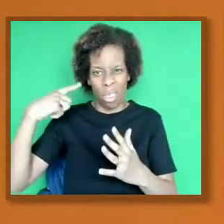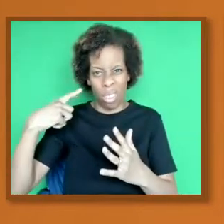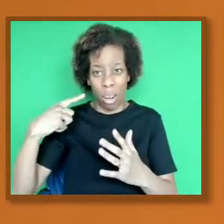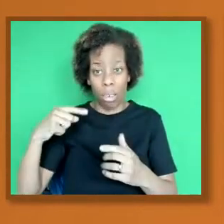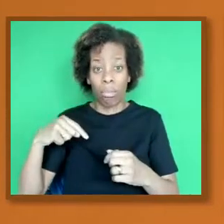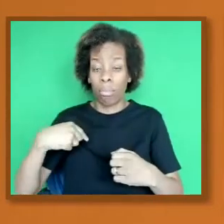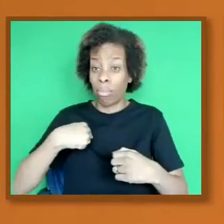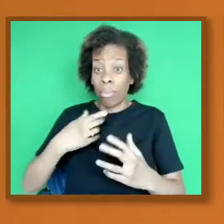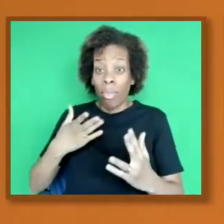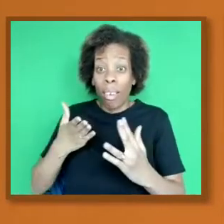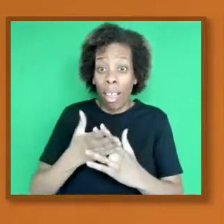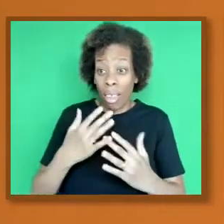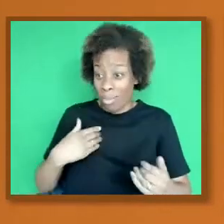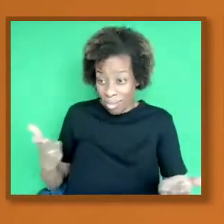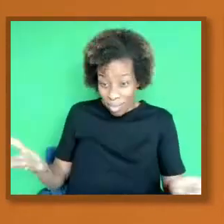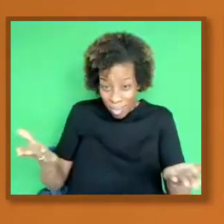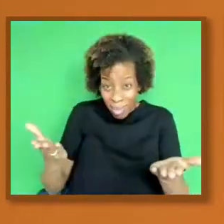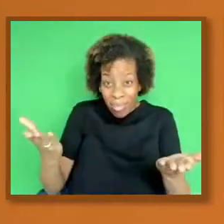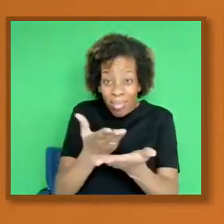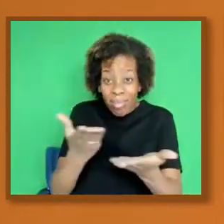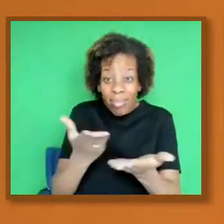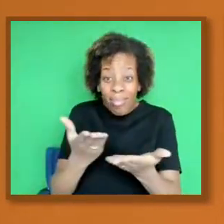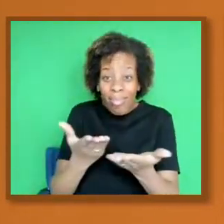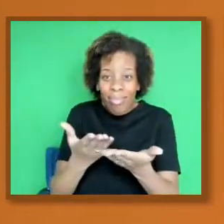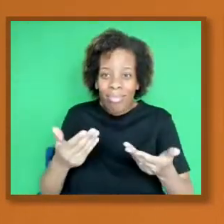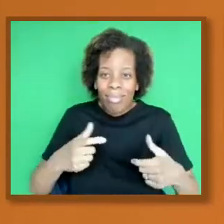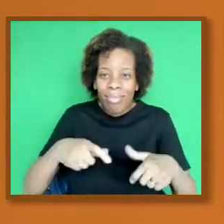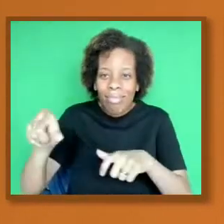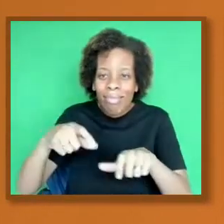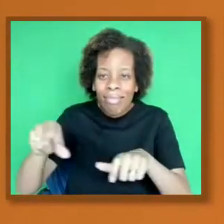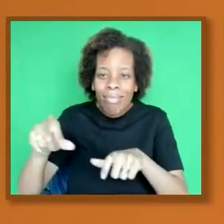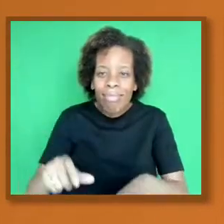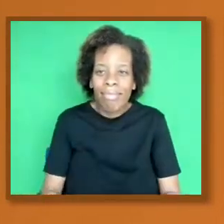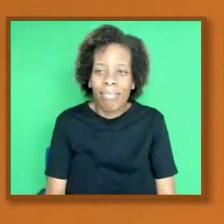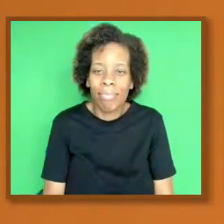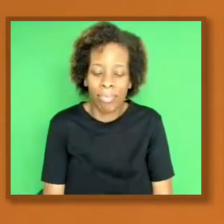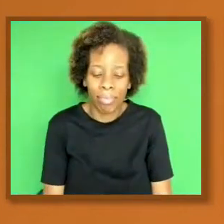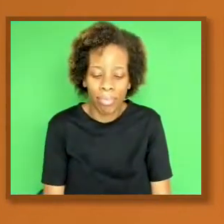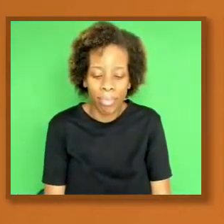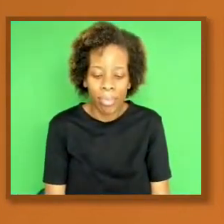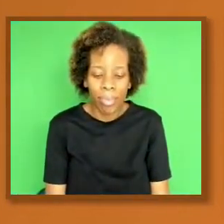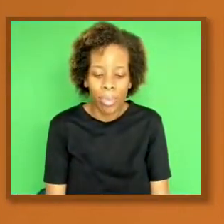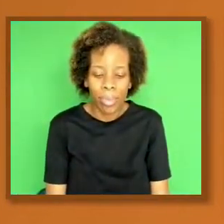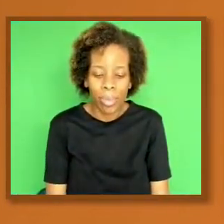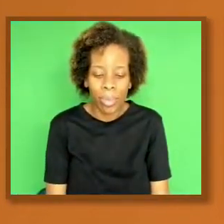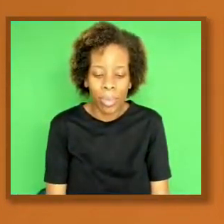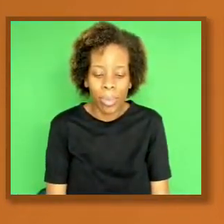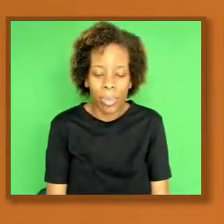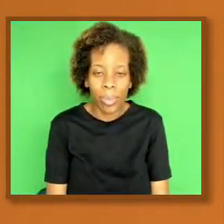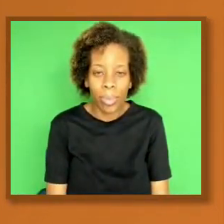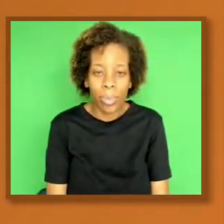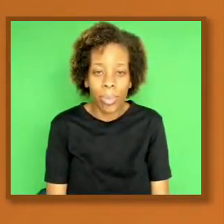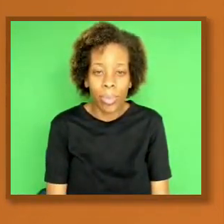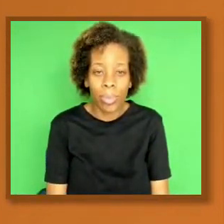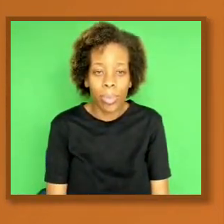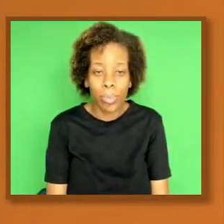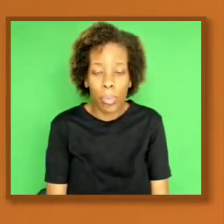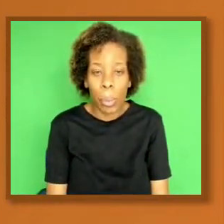both of you. Thanks. Thanks. Very much for inviting us to attend this